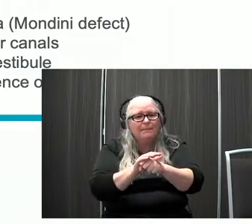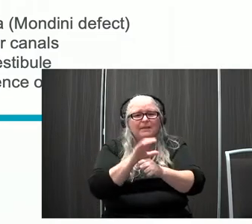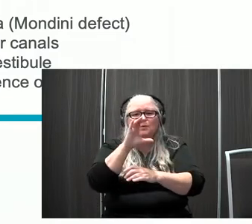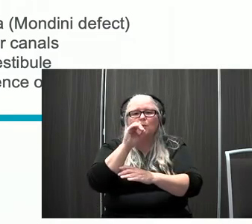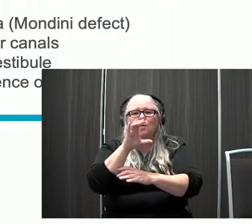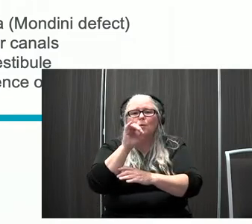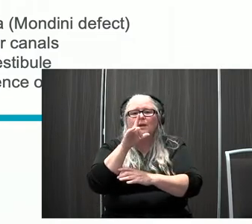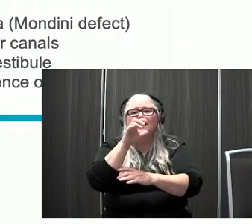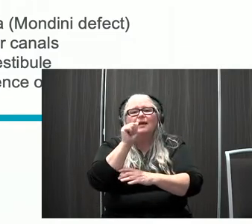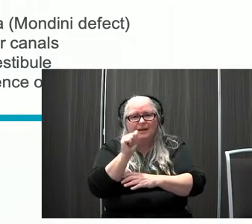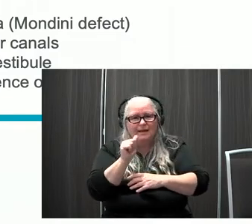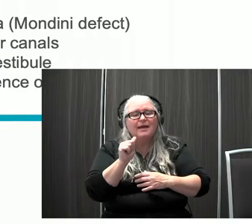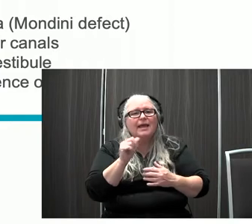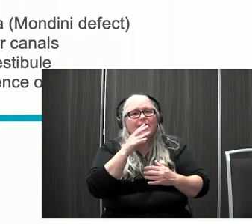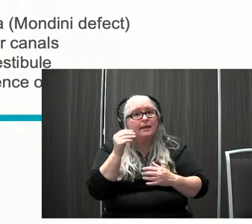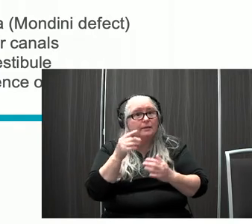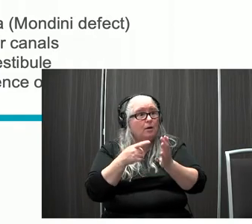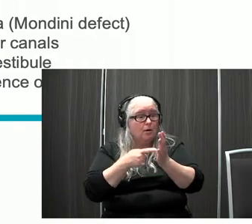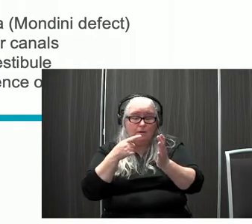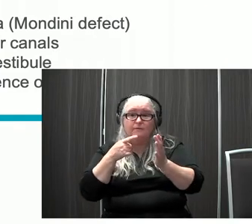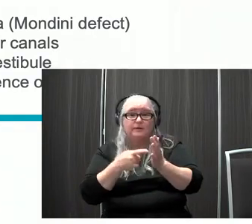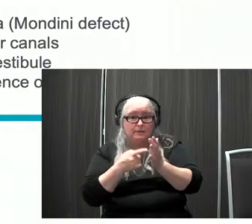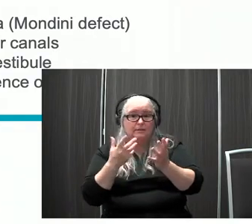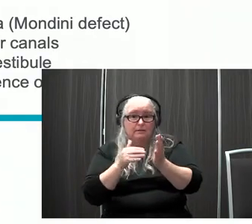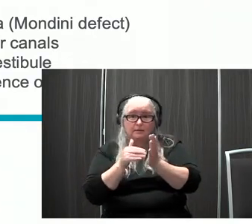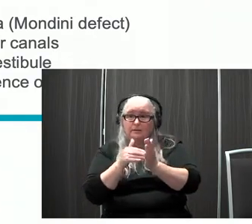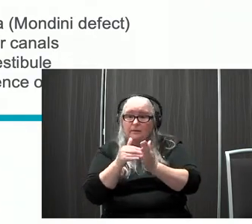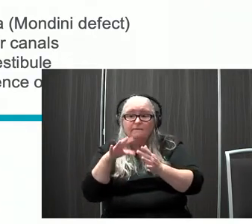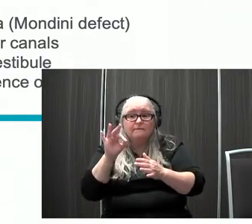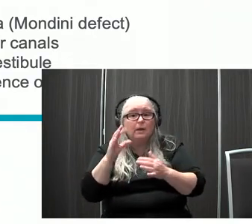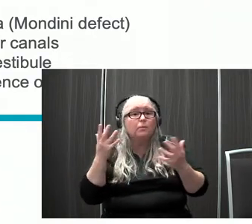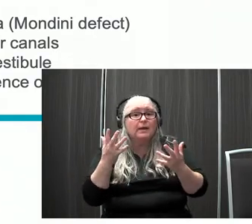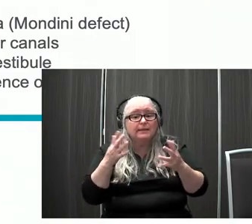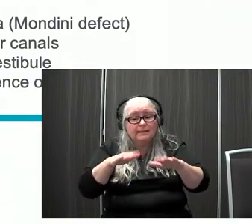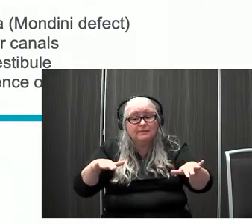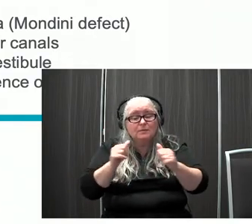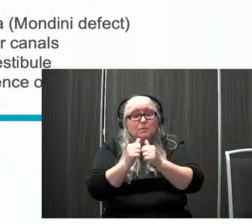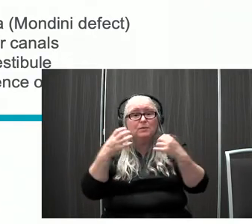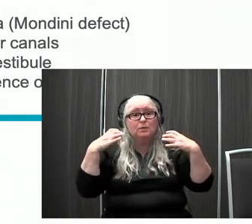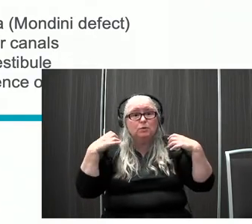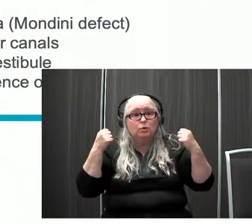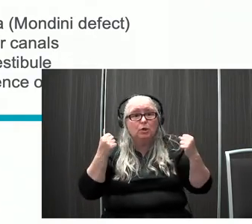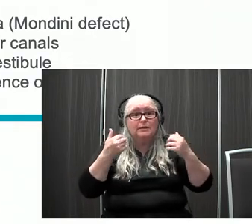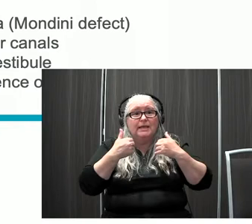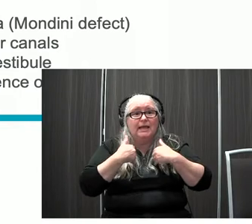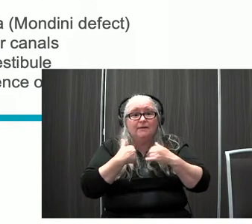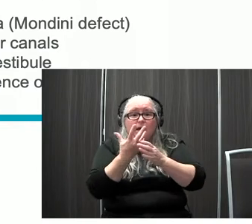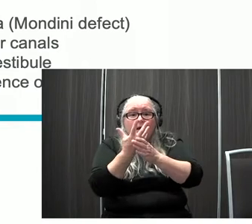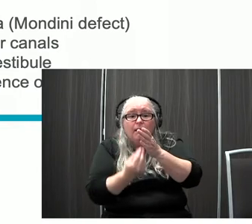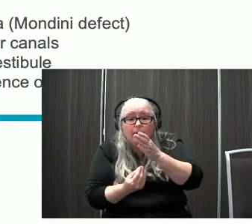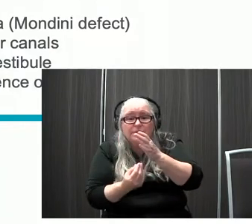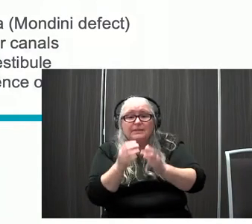find in almost all of our cases that we've seen over the years in kiddos with CHARGE is that they have absent semicircular canals.